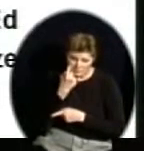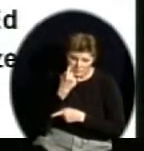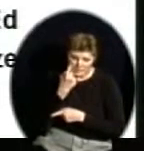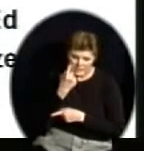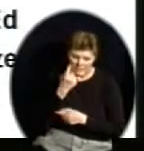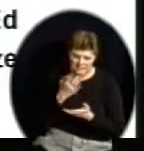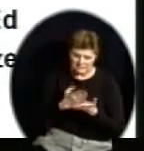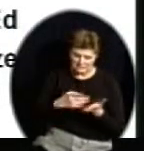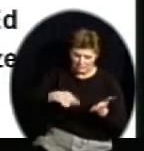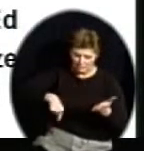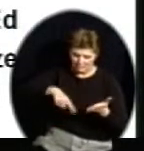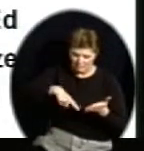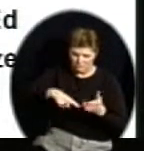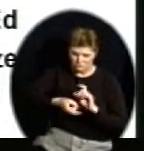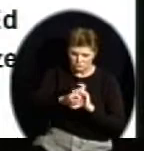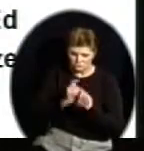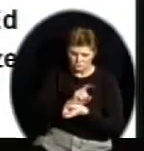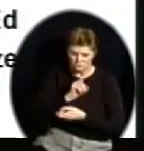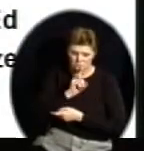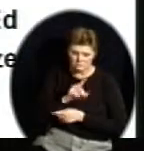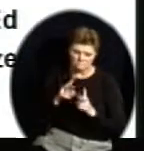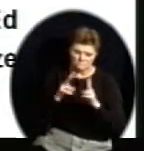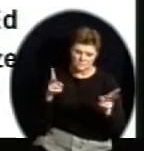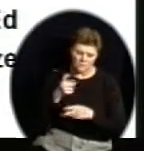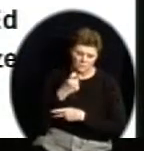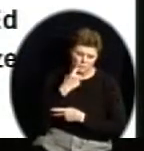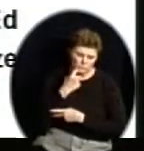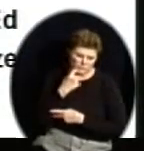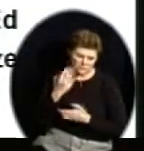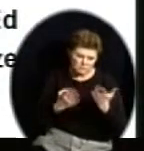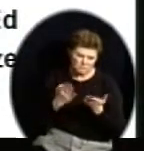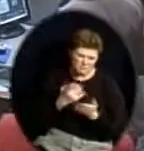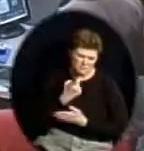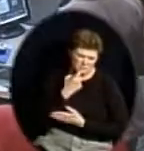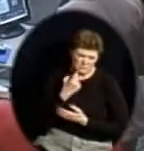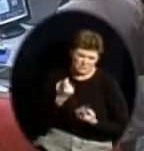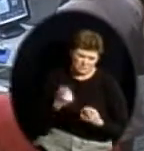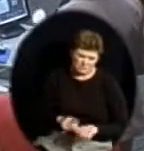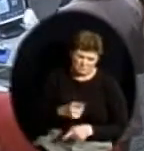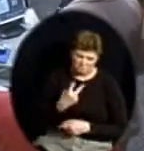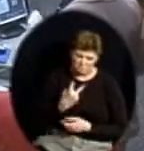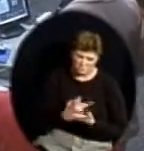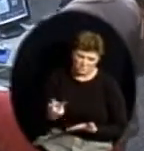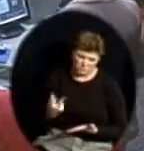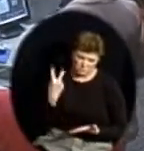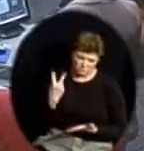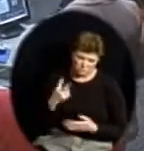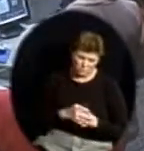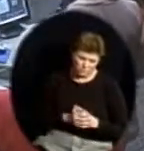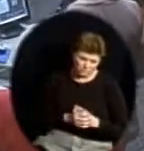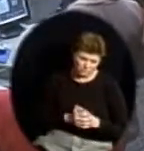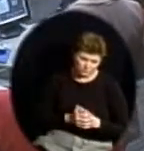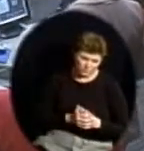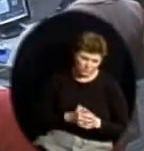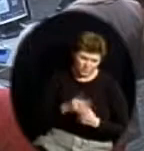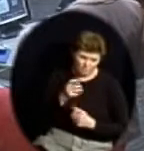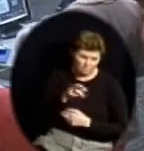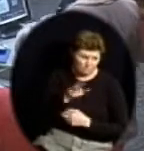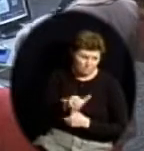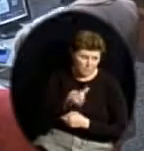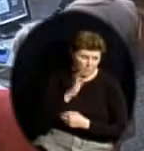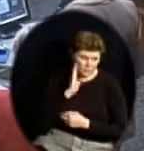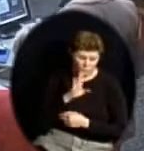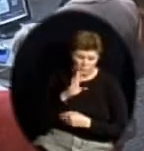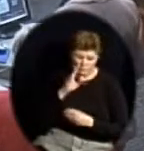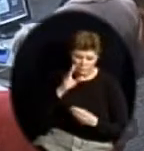as a couple of weeks ago. So with that, Mary Matthew, our director of school improvement and assessment, is going to provide us some of those details about the changes